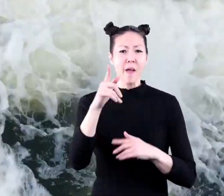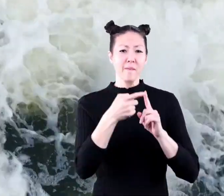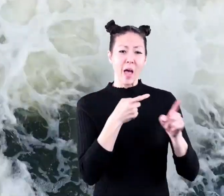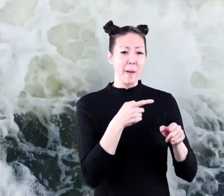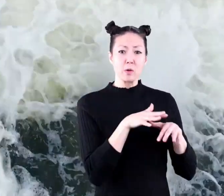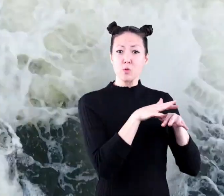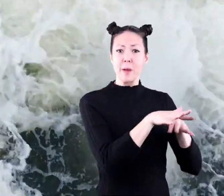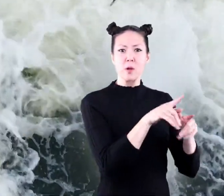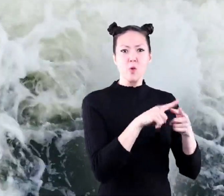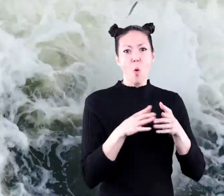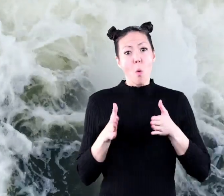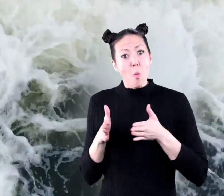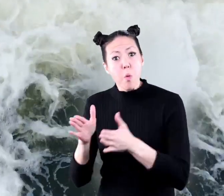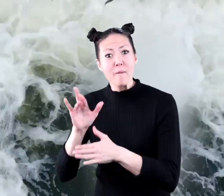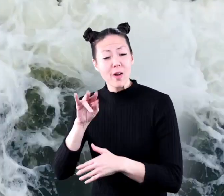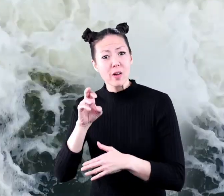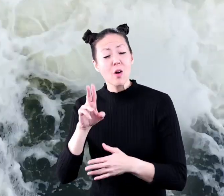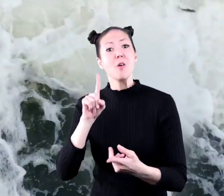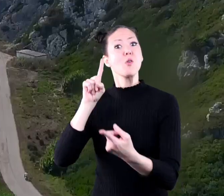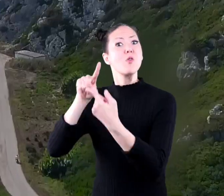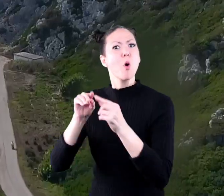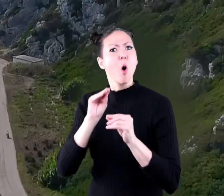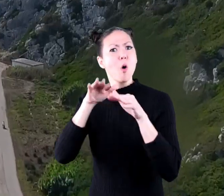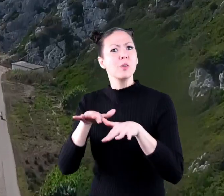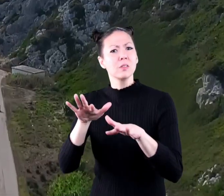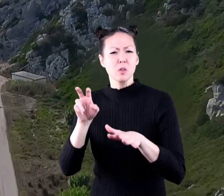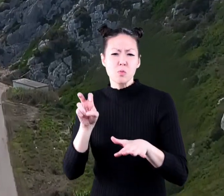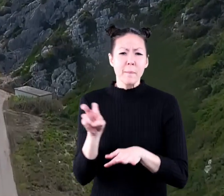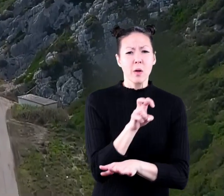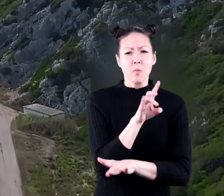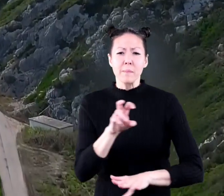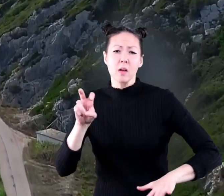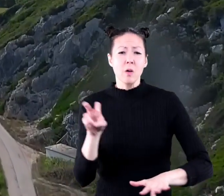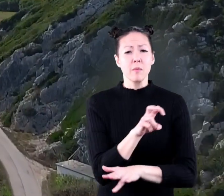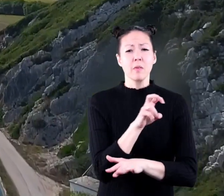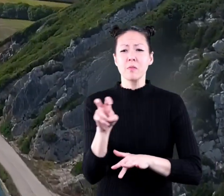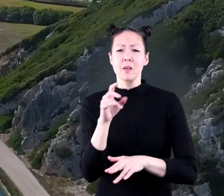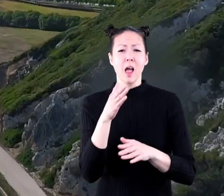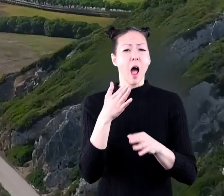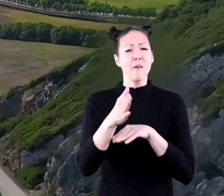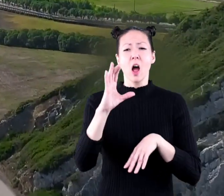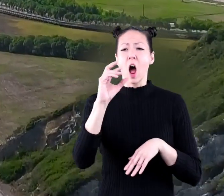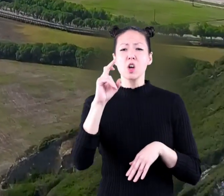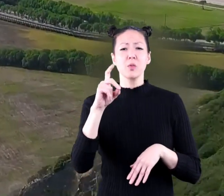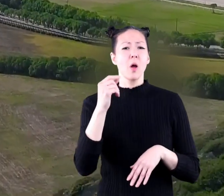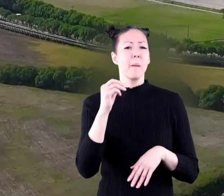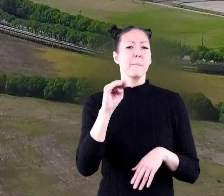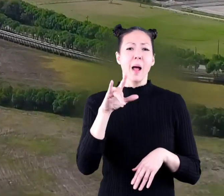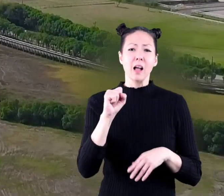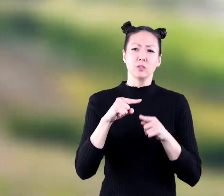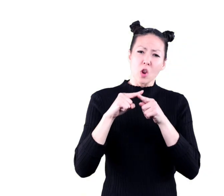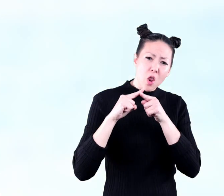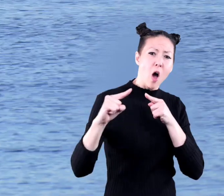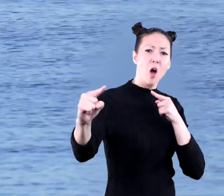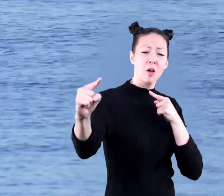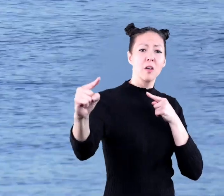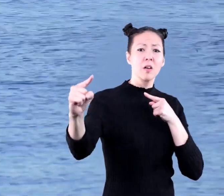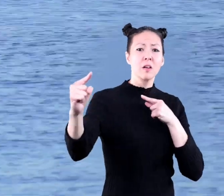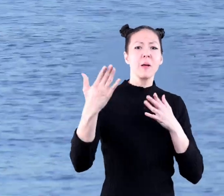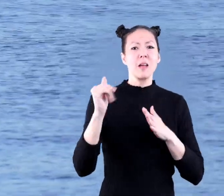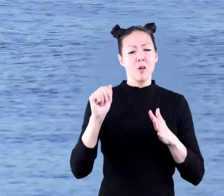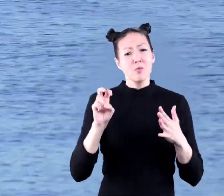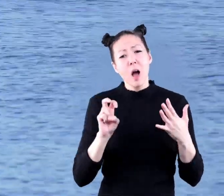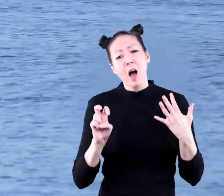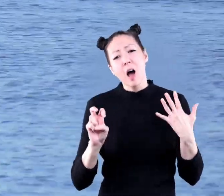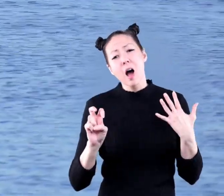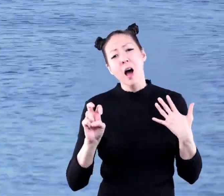way from streams and rivers to the ocean a trip that can be hundreds of miles long they might